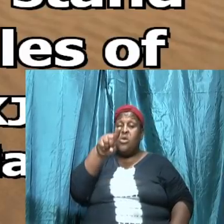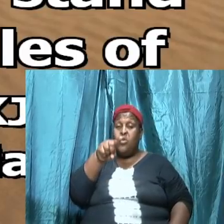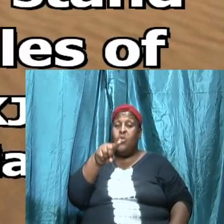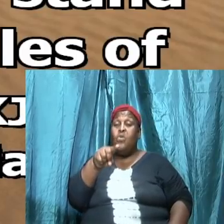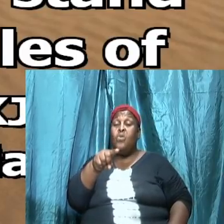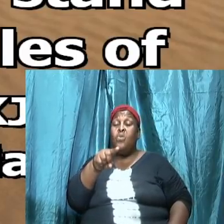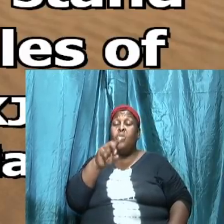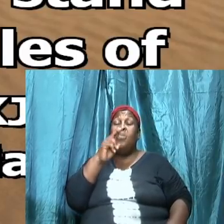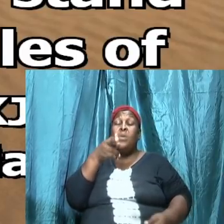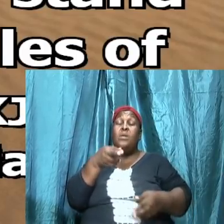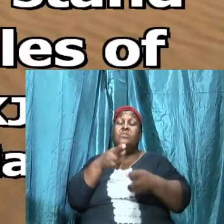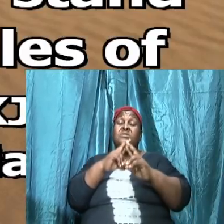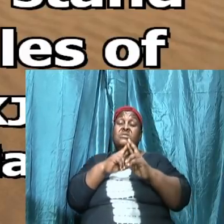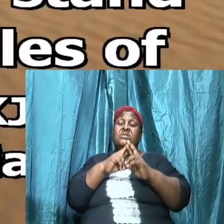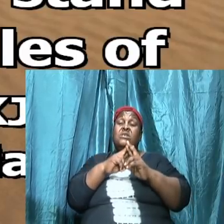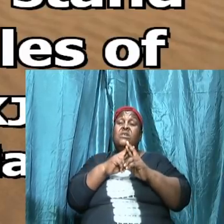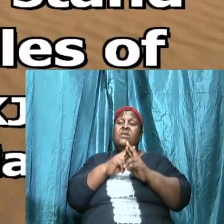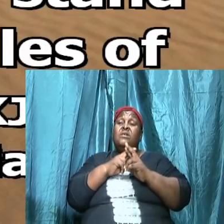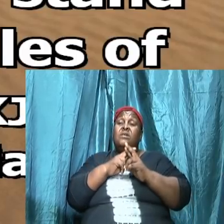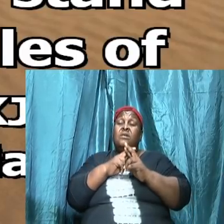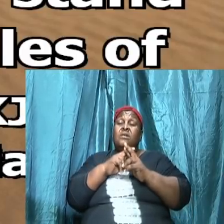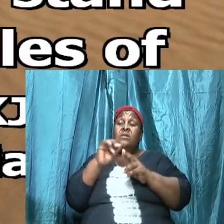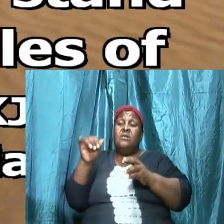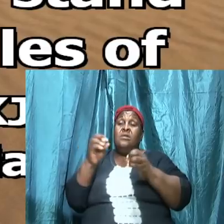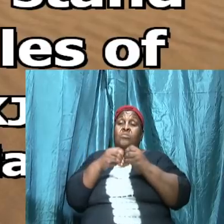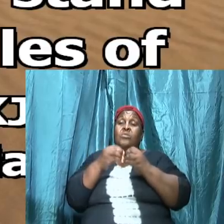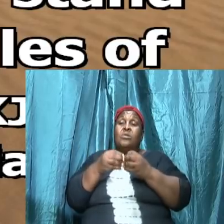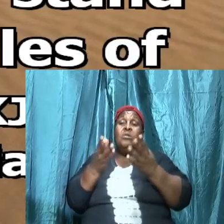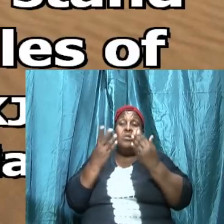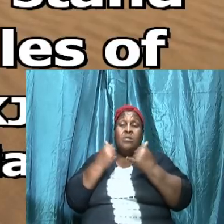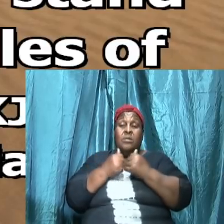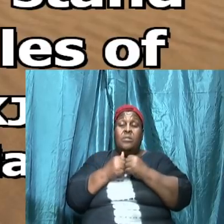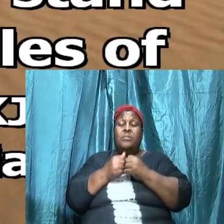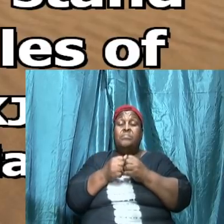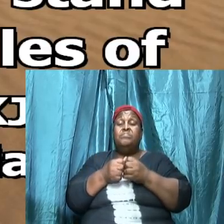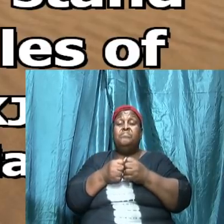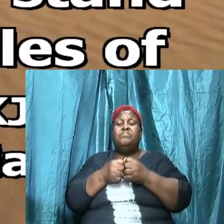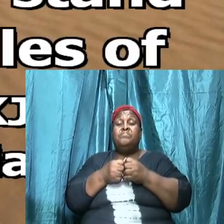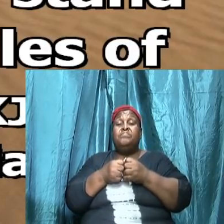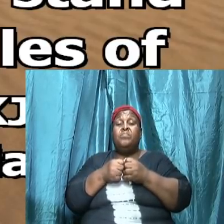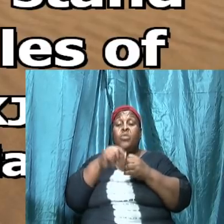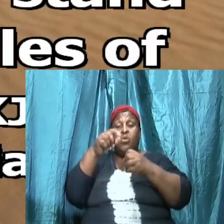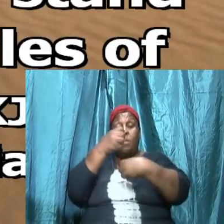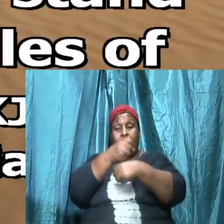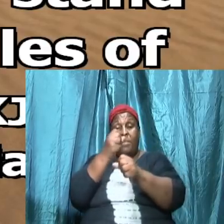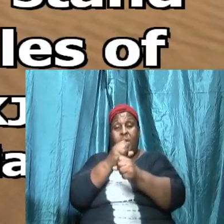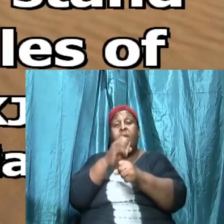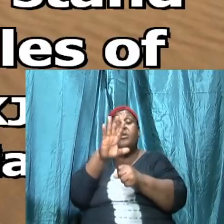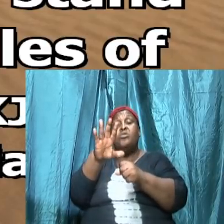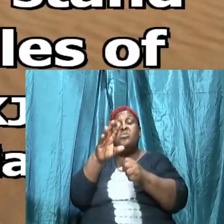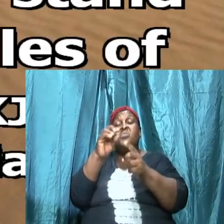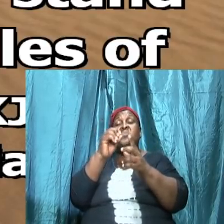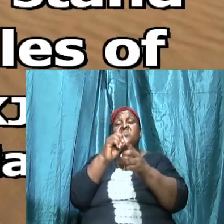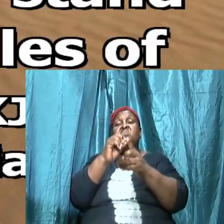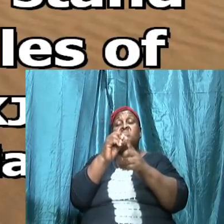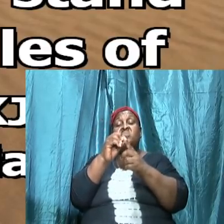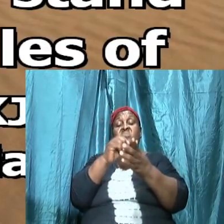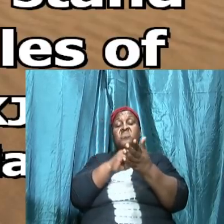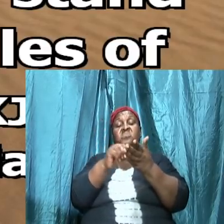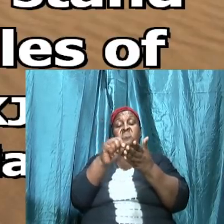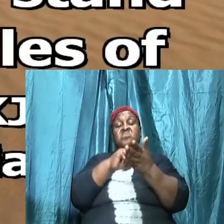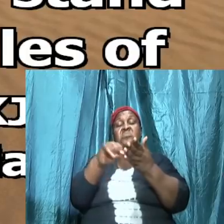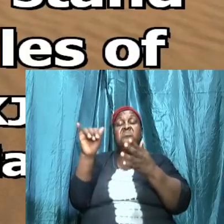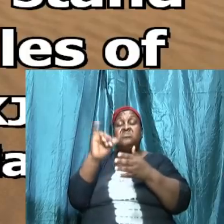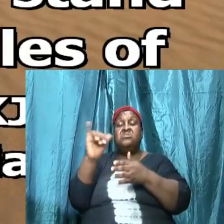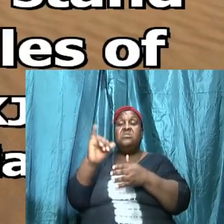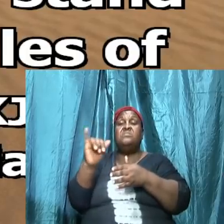as you will have gotten some of the others and still more to come you will get them but you can make your notes nevertheless even as we go along